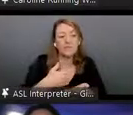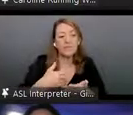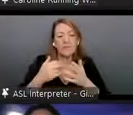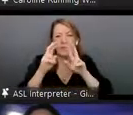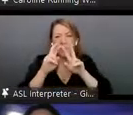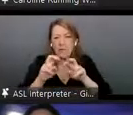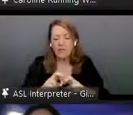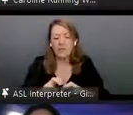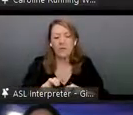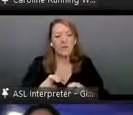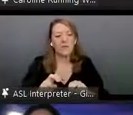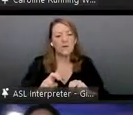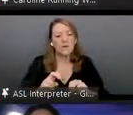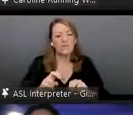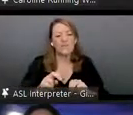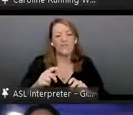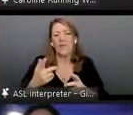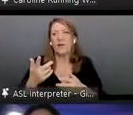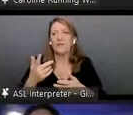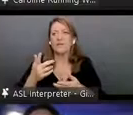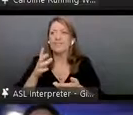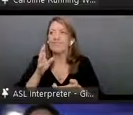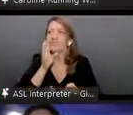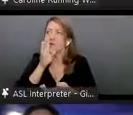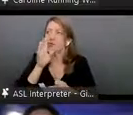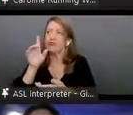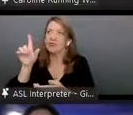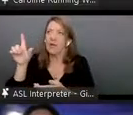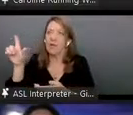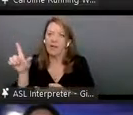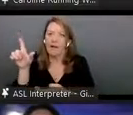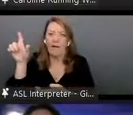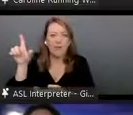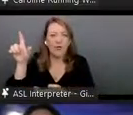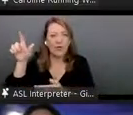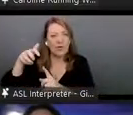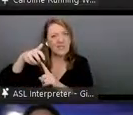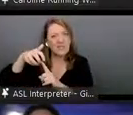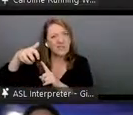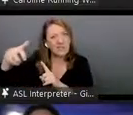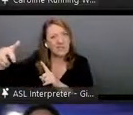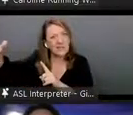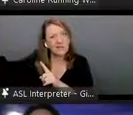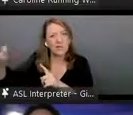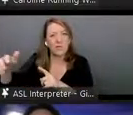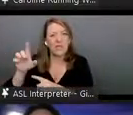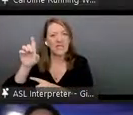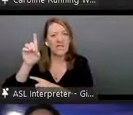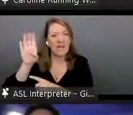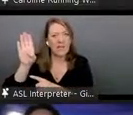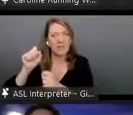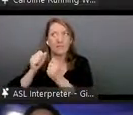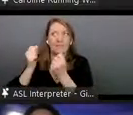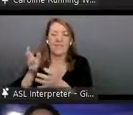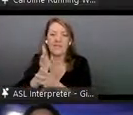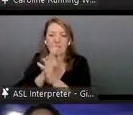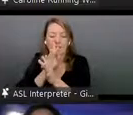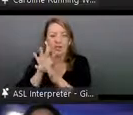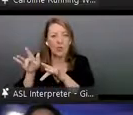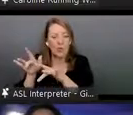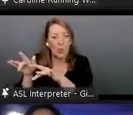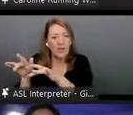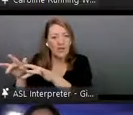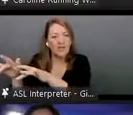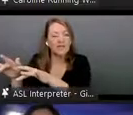of speech library, speech libraries. So, you know, if you make a database, fill it with speech recordings, those are really hard to, uh,